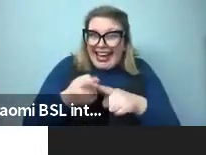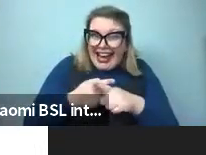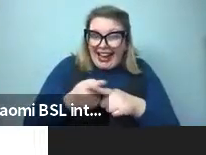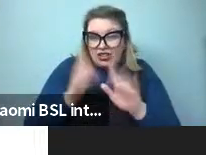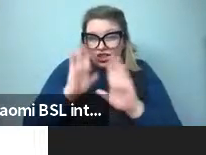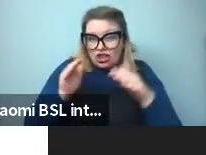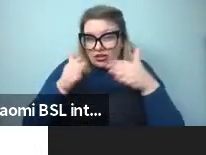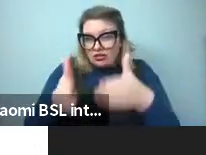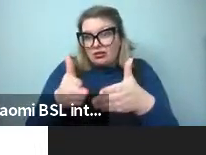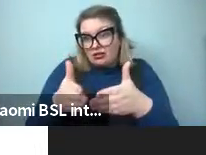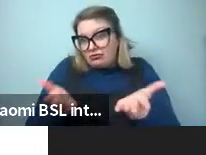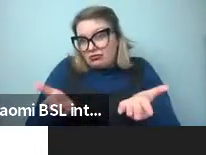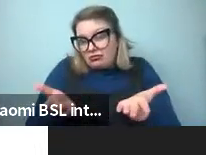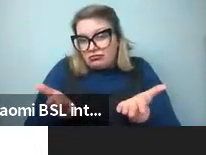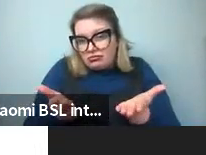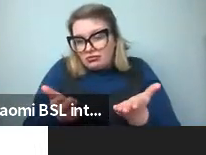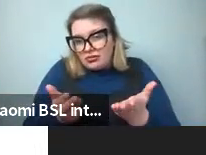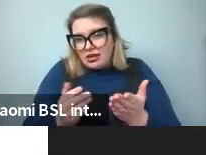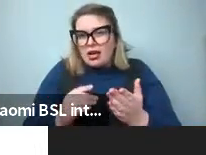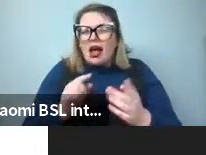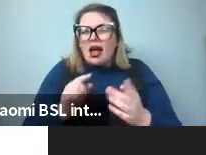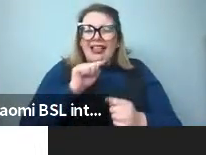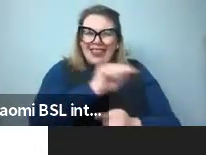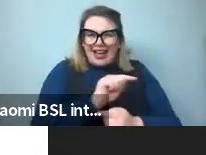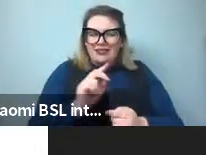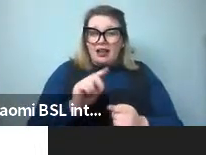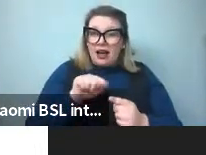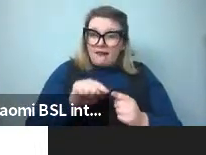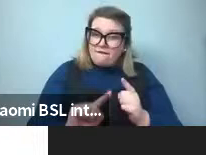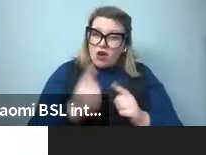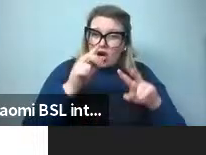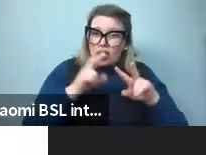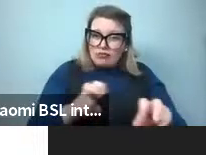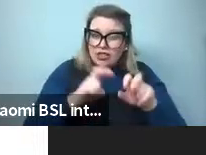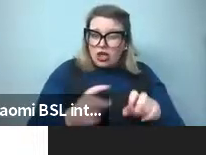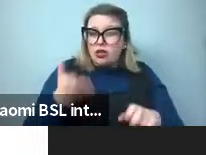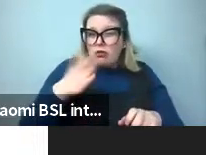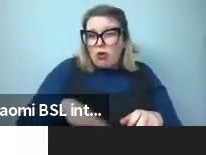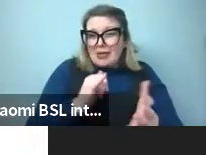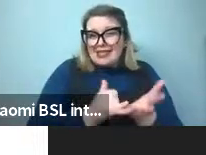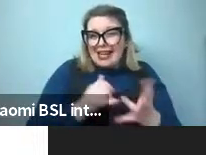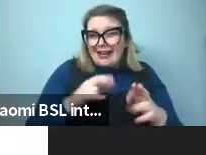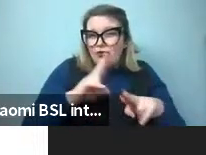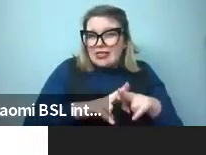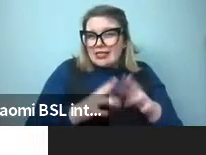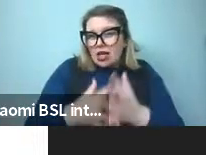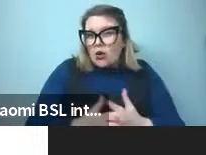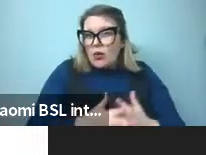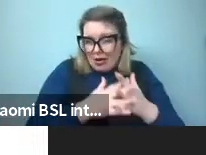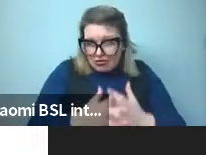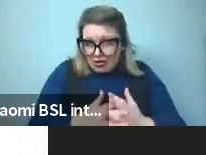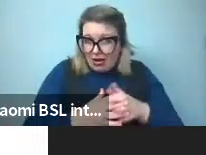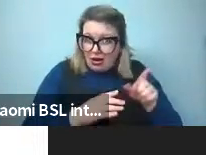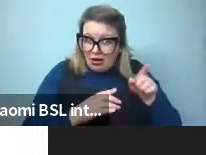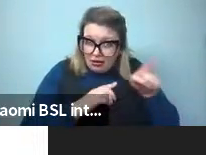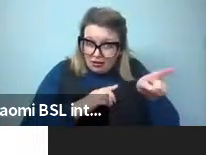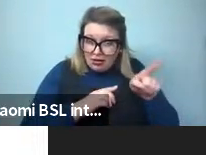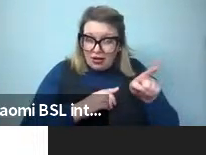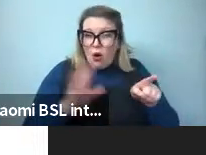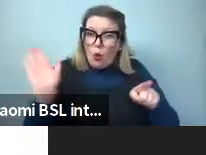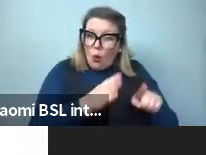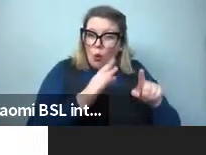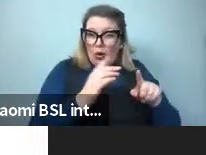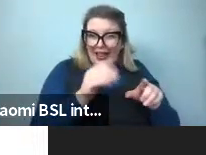it's the first 20 languages where people from the San Francisco Bay Area, where Berkeley is, you know, right there, and all of those speakers were actually multilingual. They're